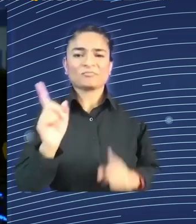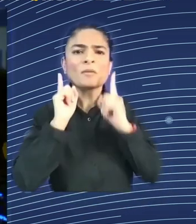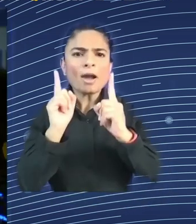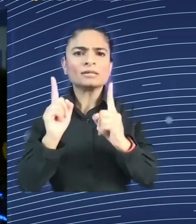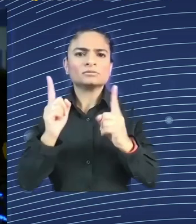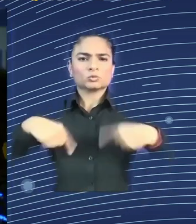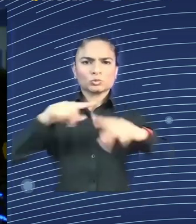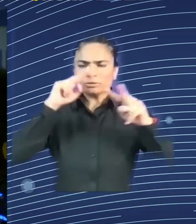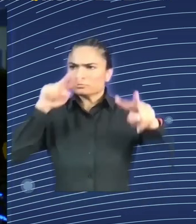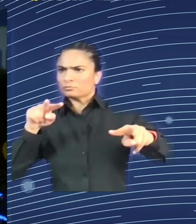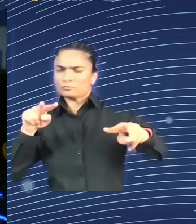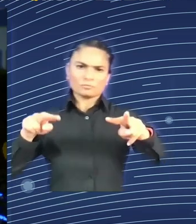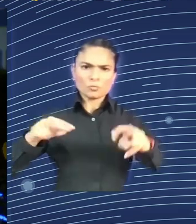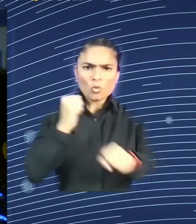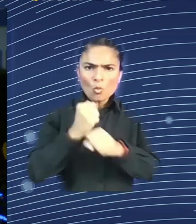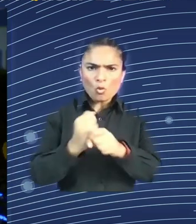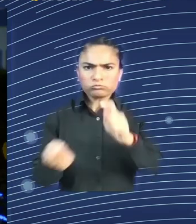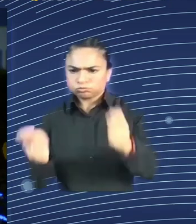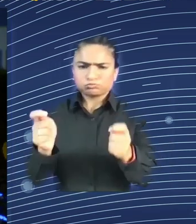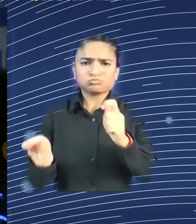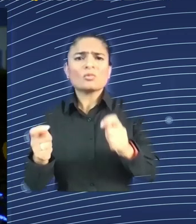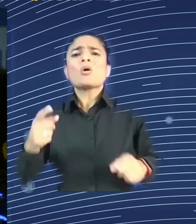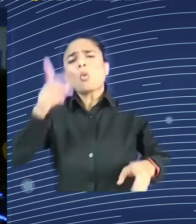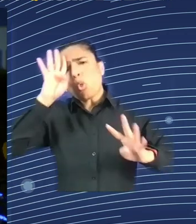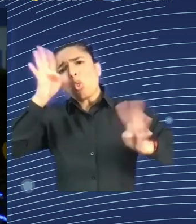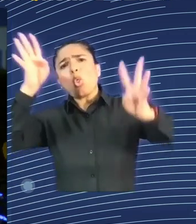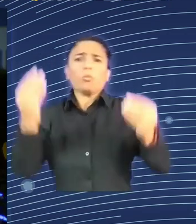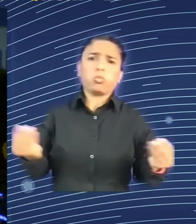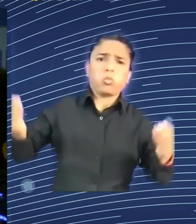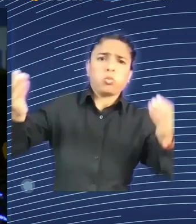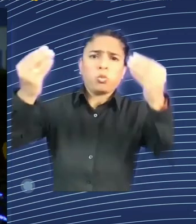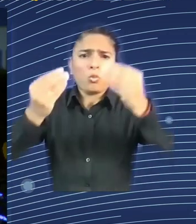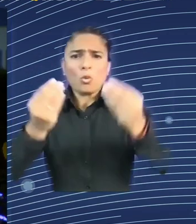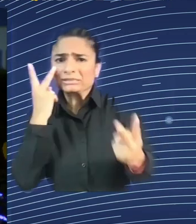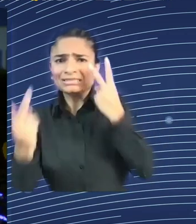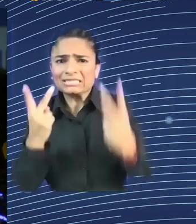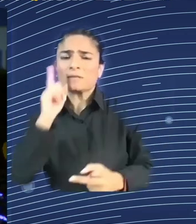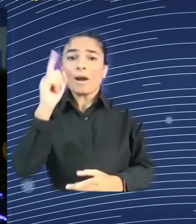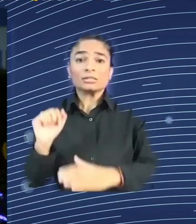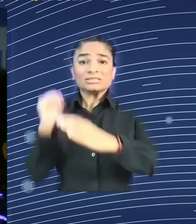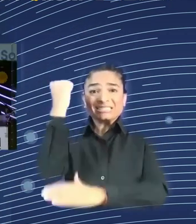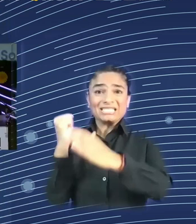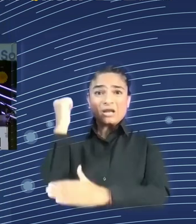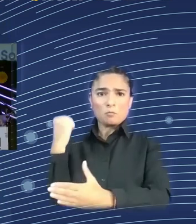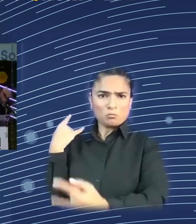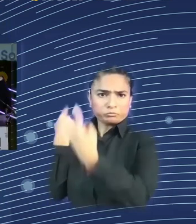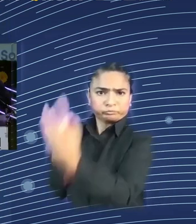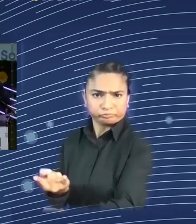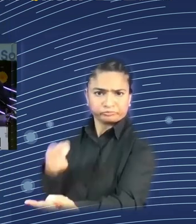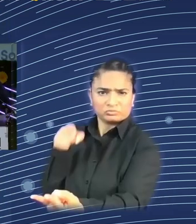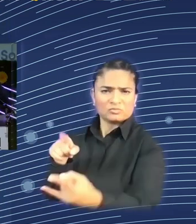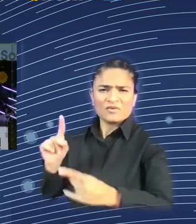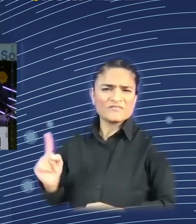was first born. It was first in Britain, then the United States, mainly with British investments in technology, then